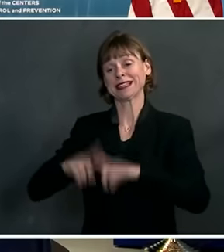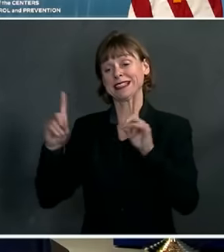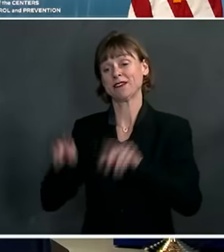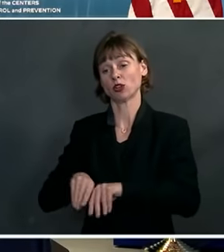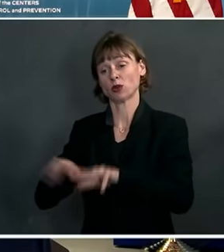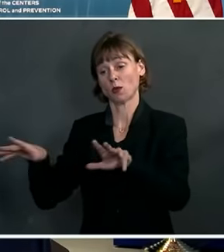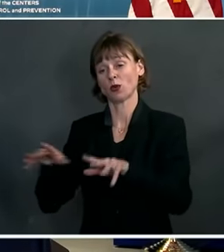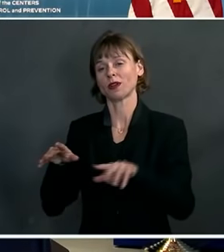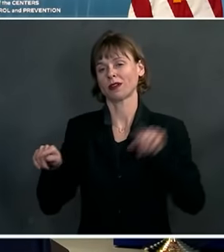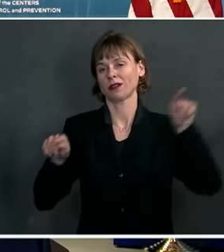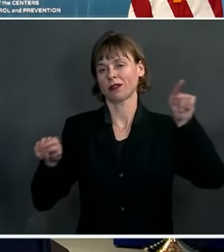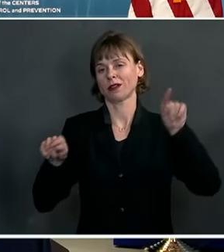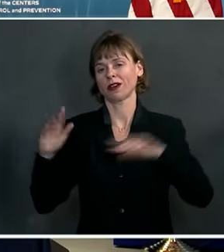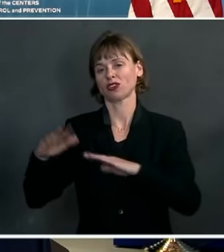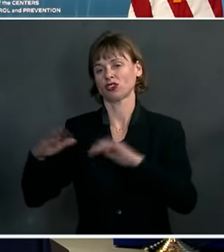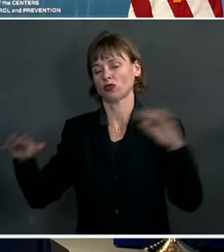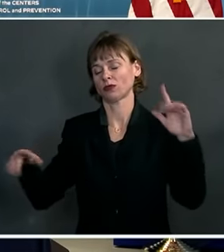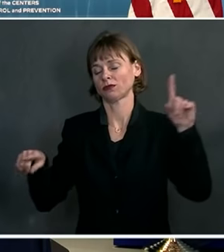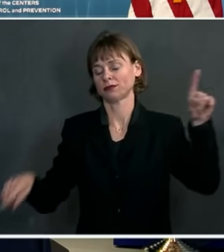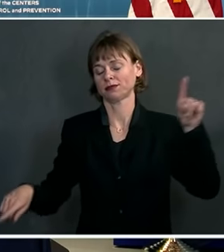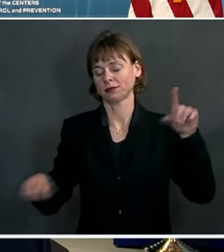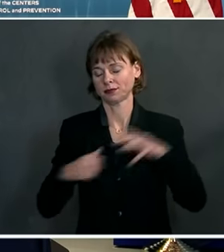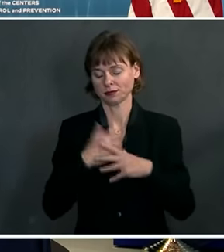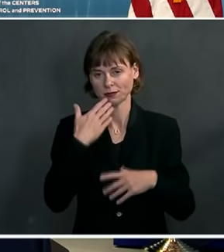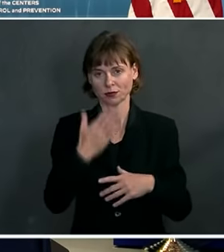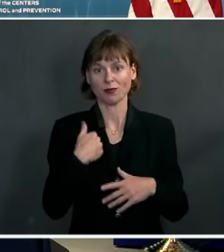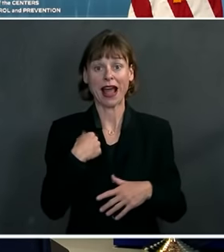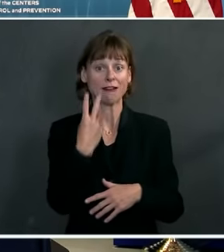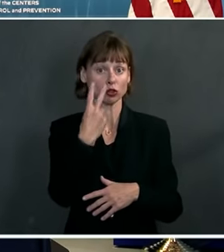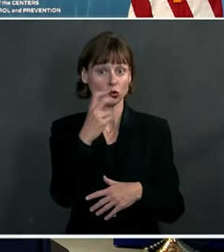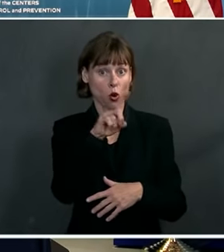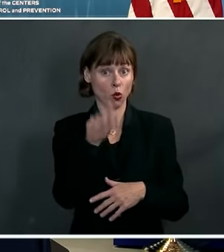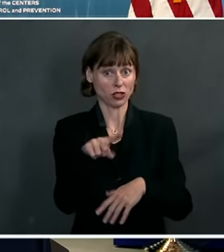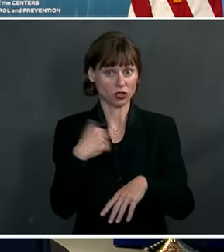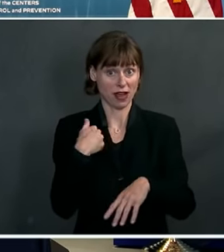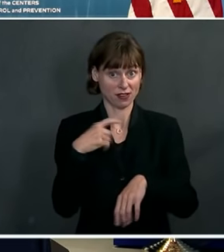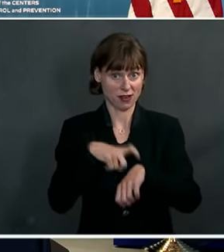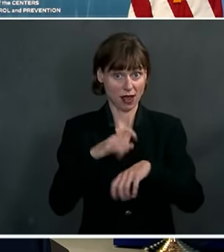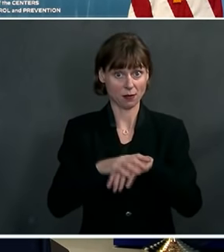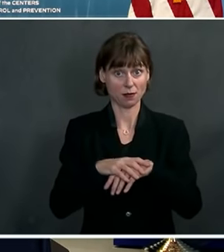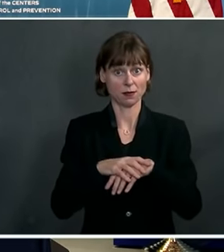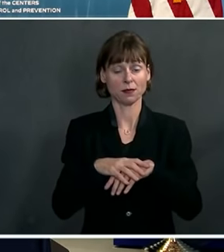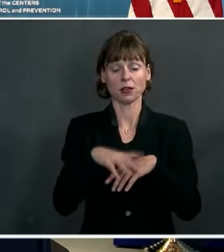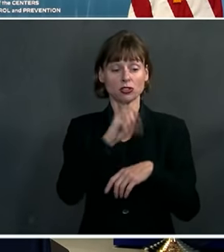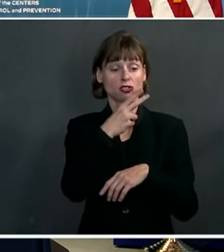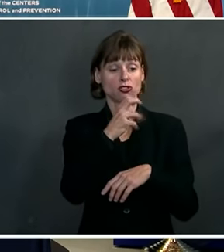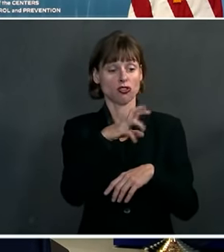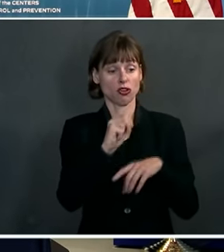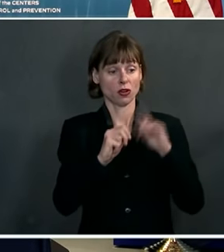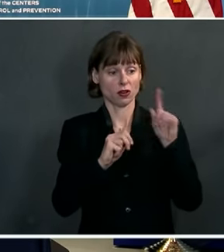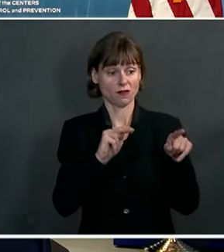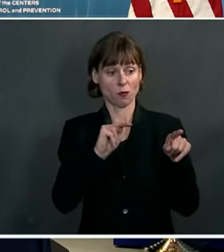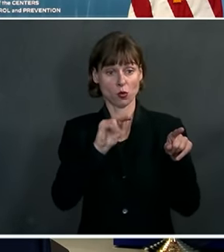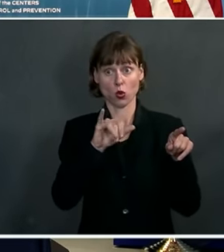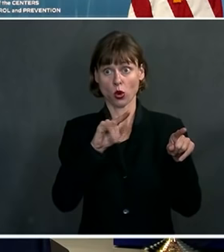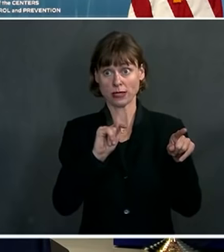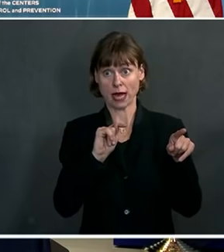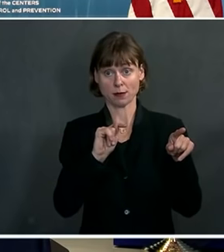you. Next question. Great. We have time for two more. We are going to go to Sharon Lafreniere at New York Times.